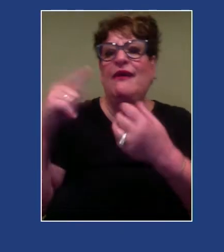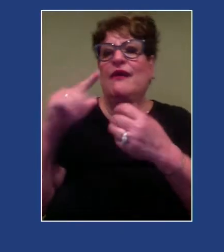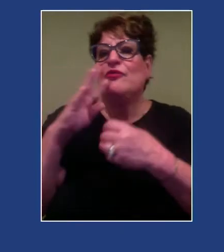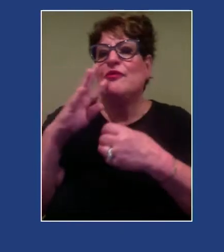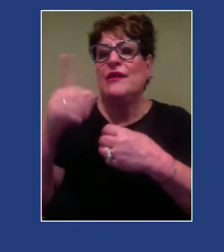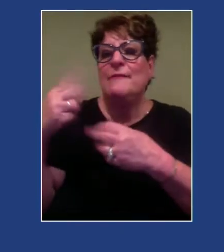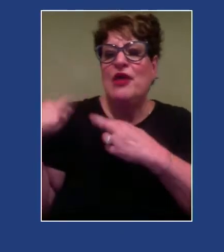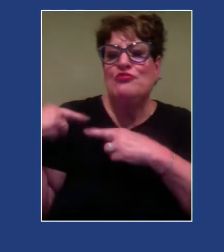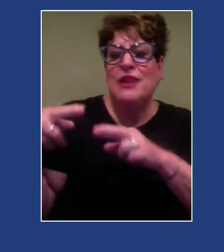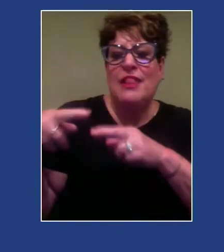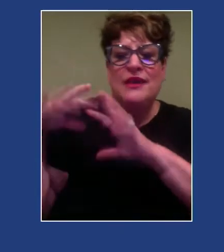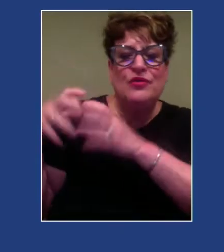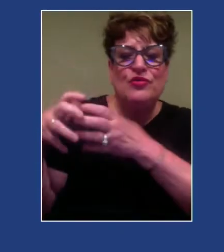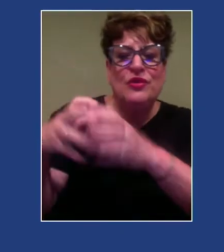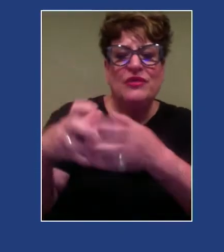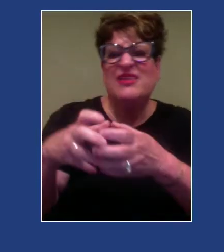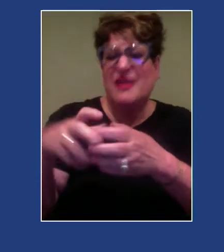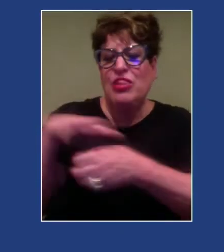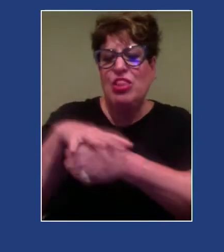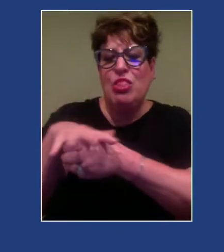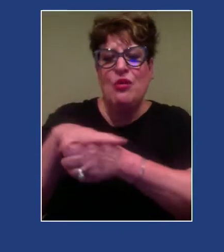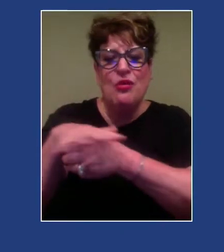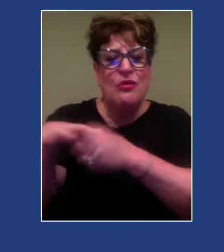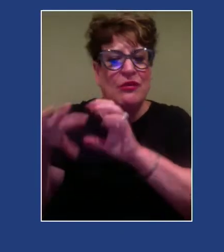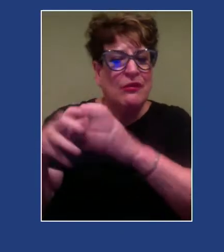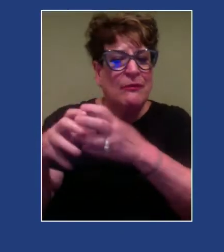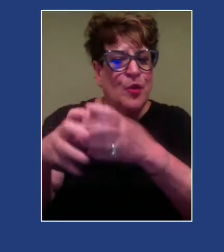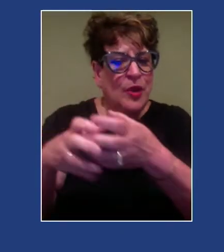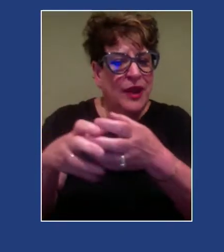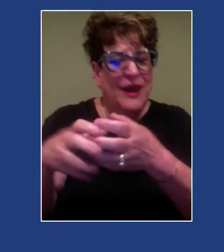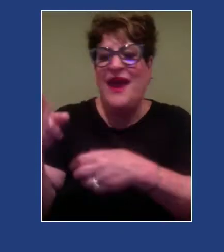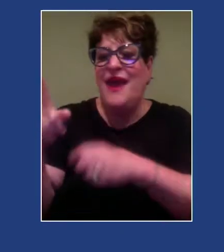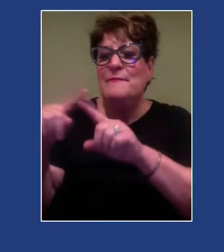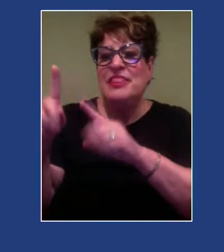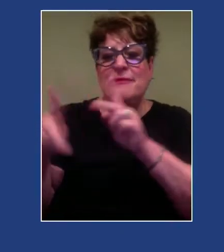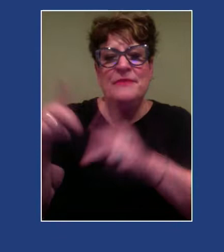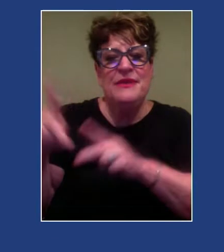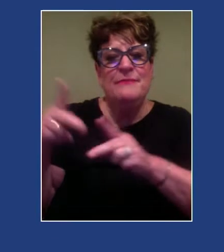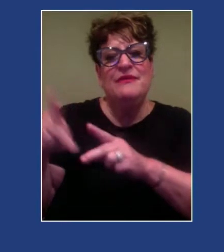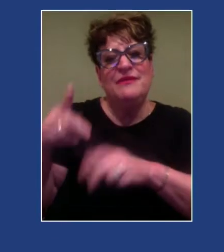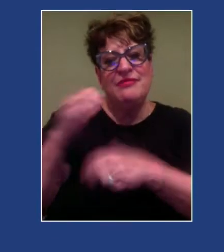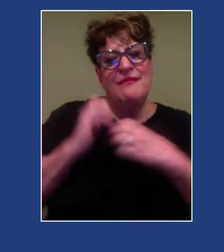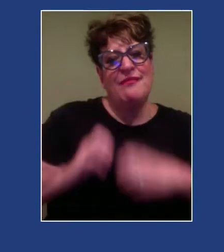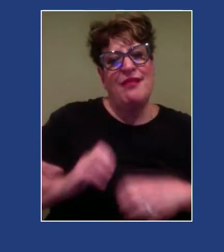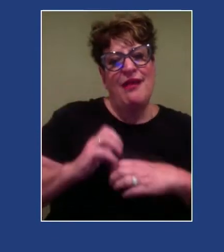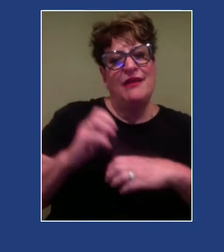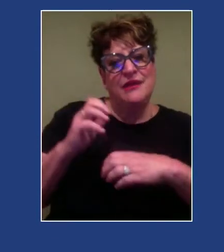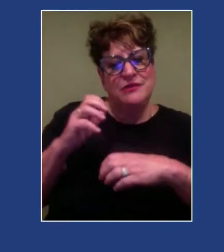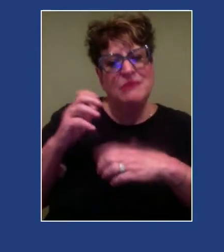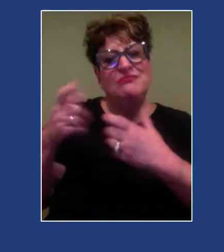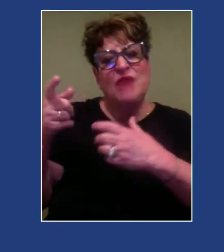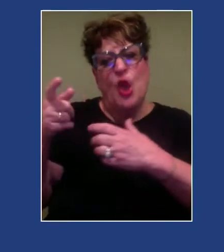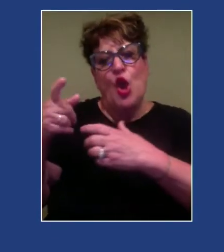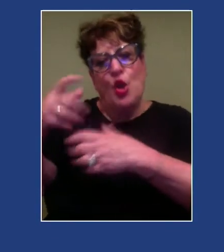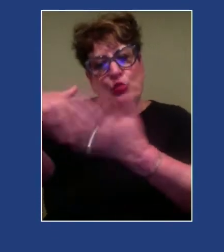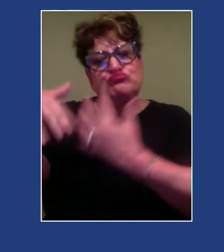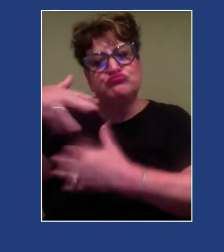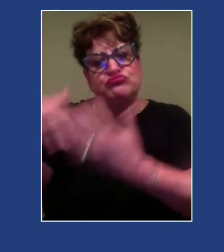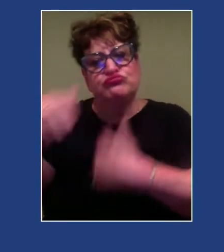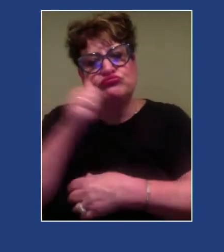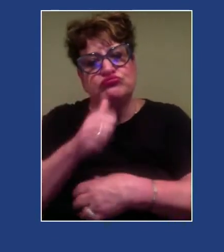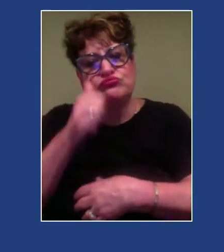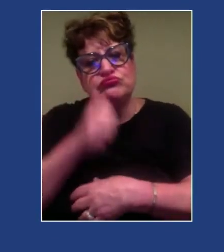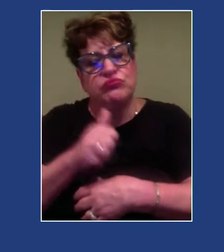communities and their local communities, but the folks that they are with on a regular basis, what I'm asking us to do is actually